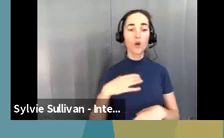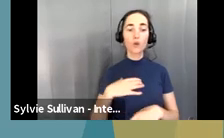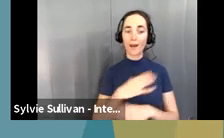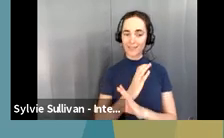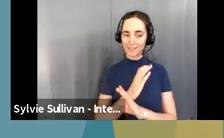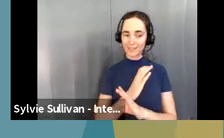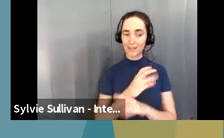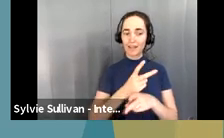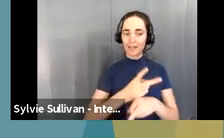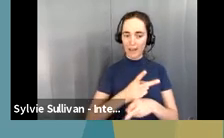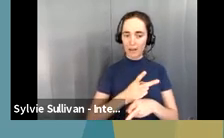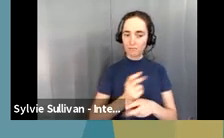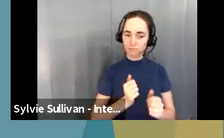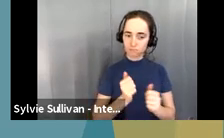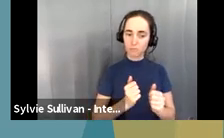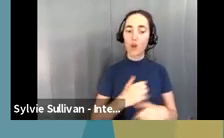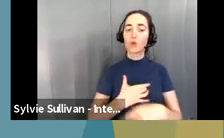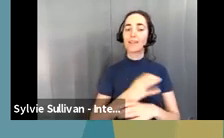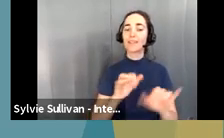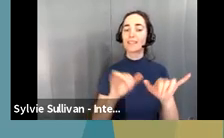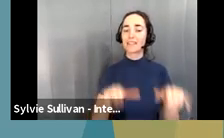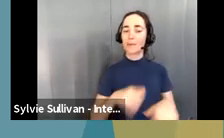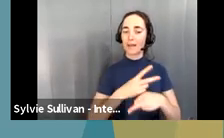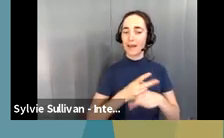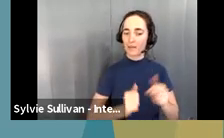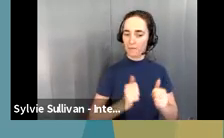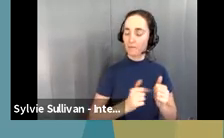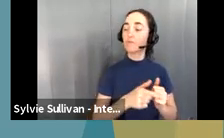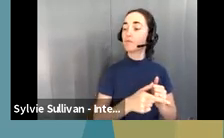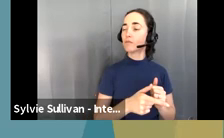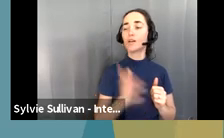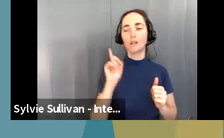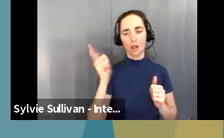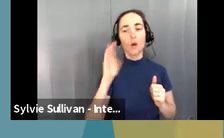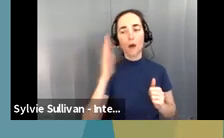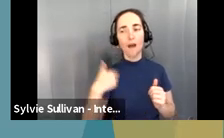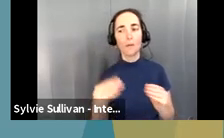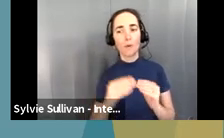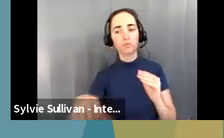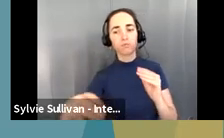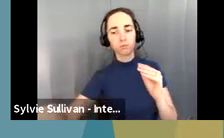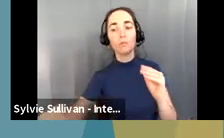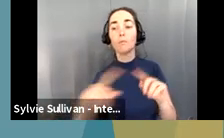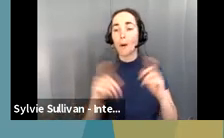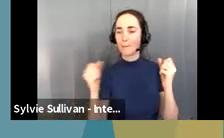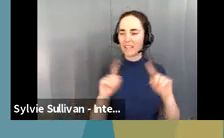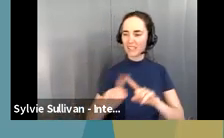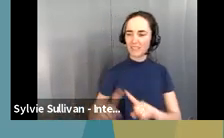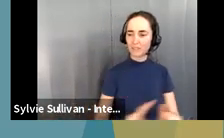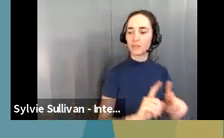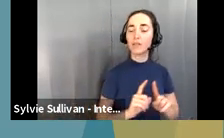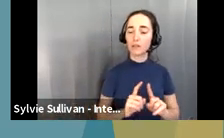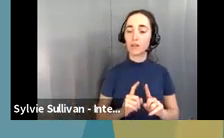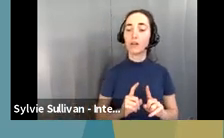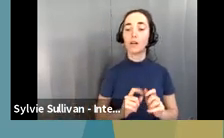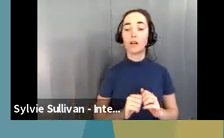going on and, um, we'll, there will be much more in the future, but just wanting people to know that these are